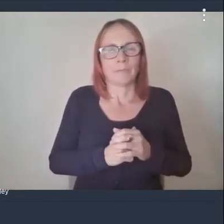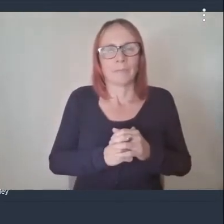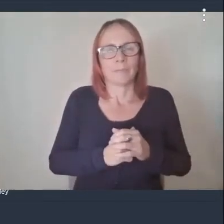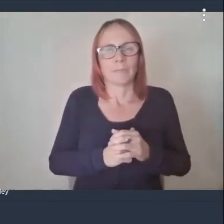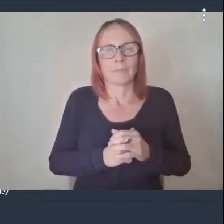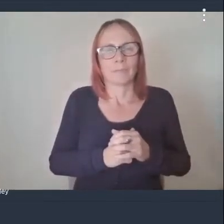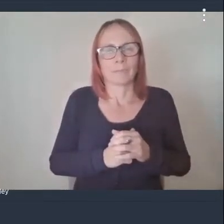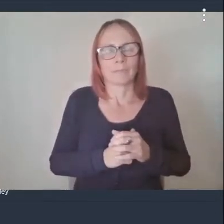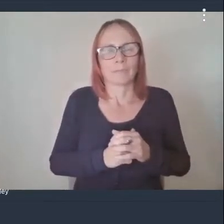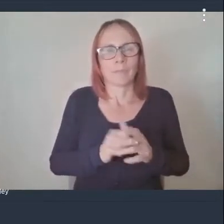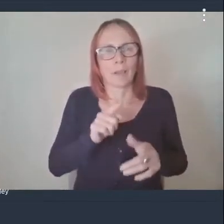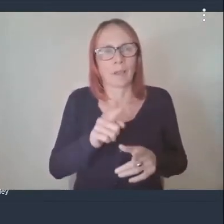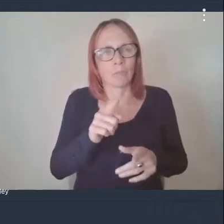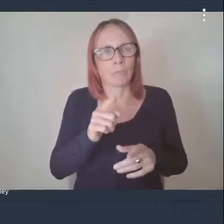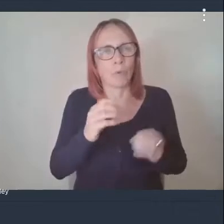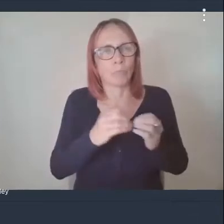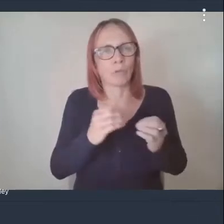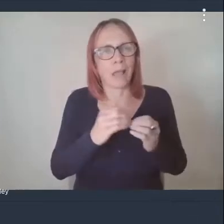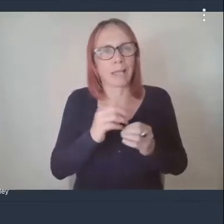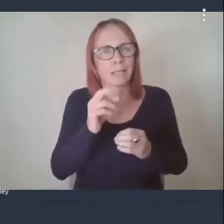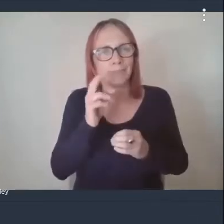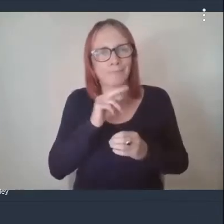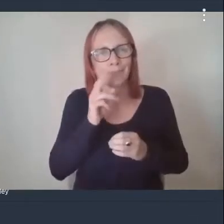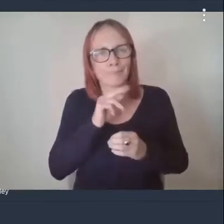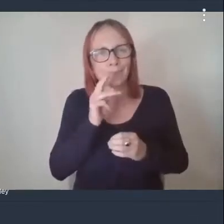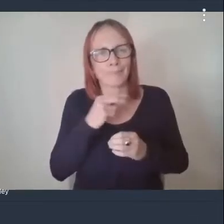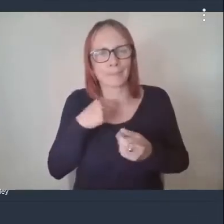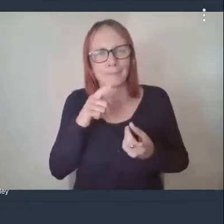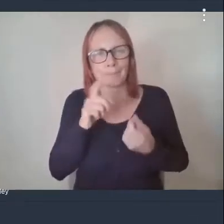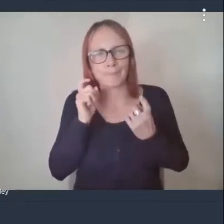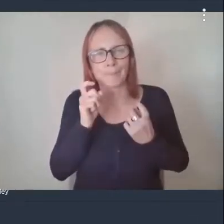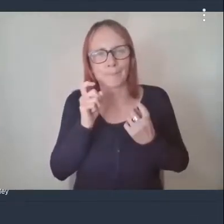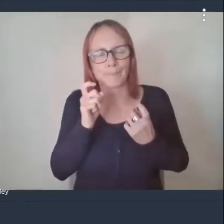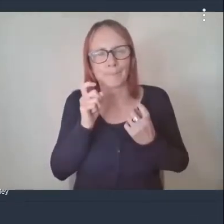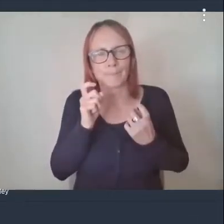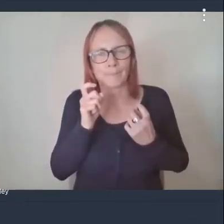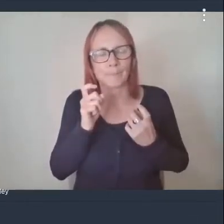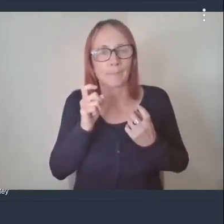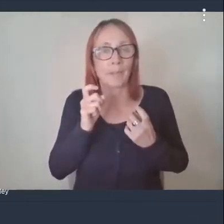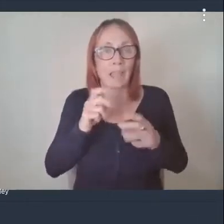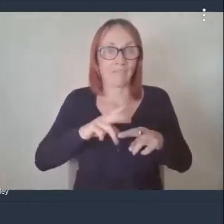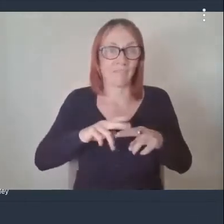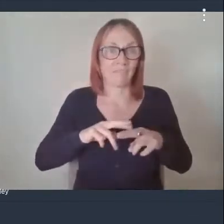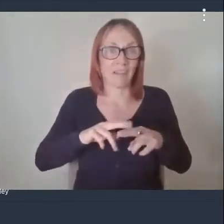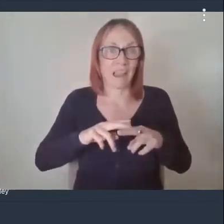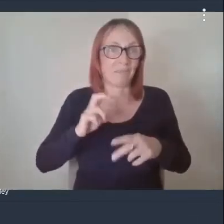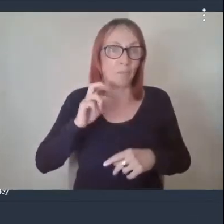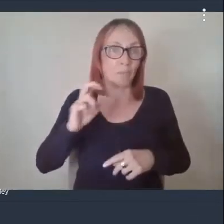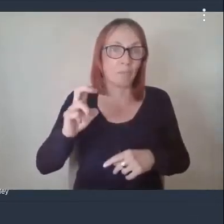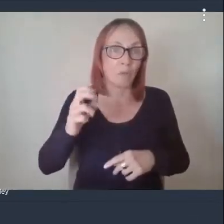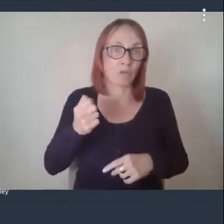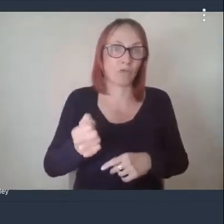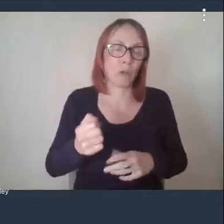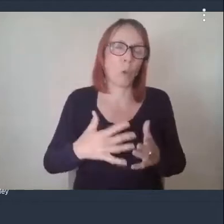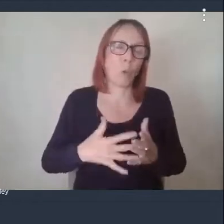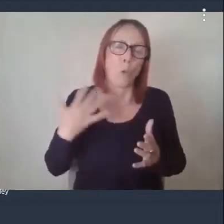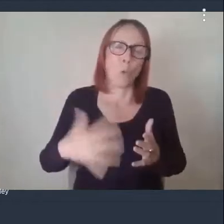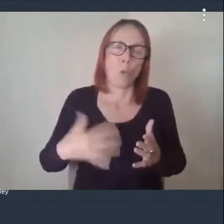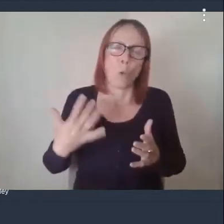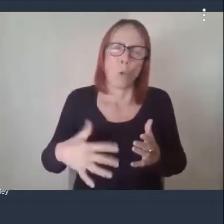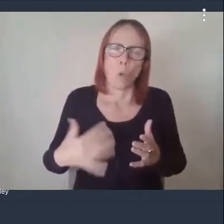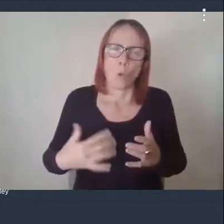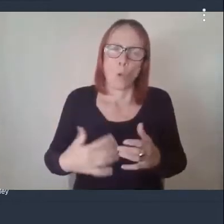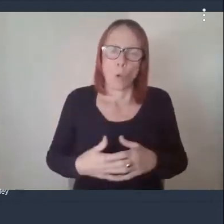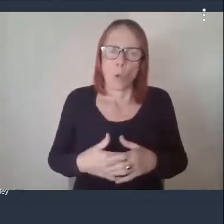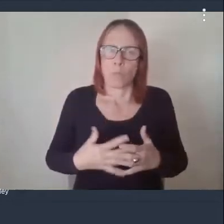picking up from what brian was saying exactly uh transporting five is really expensive anyway in most ways it's really